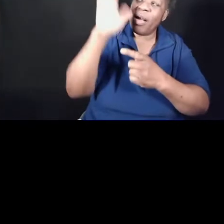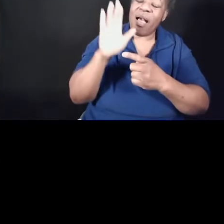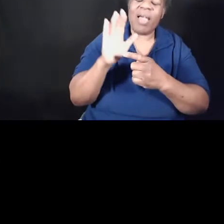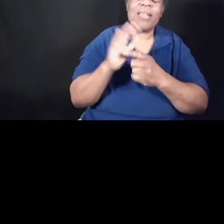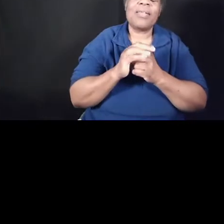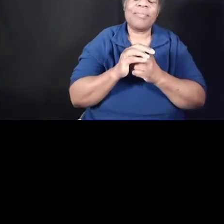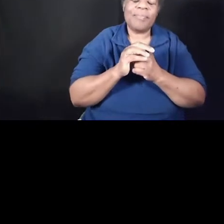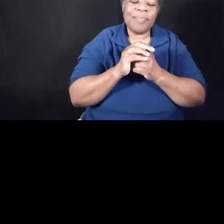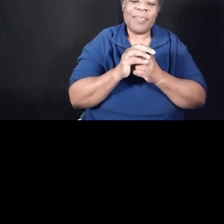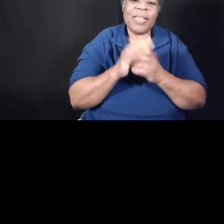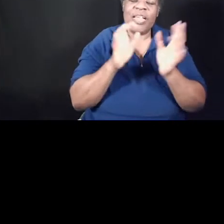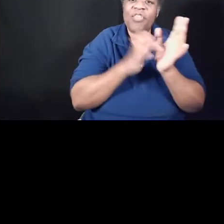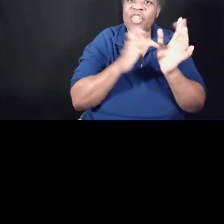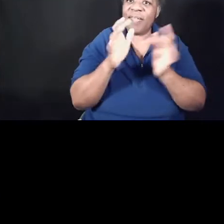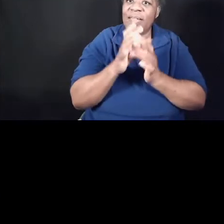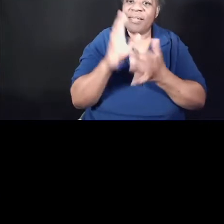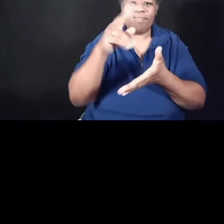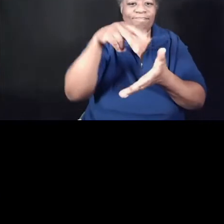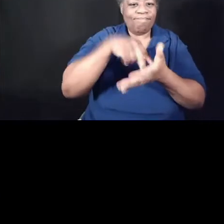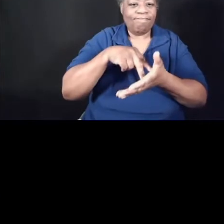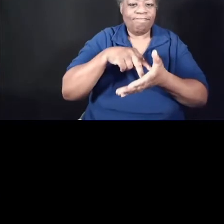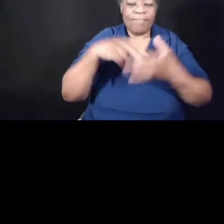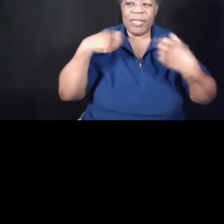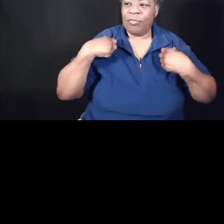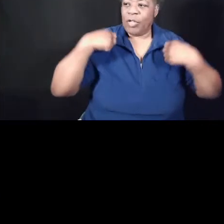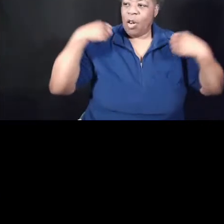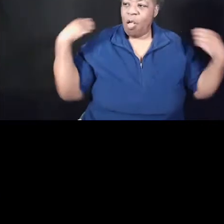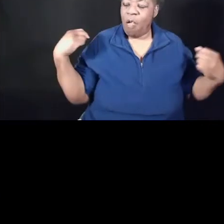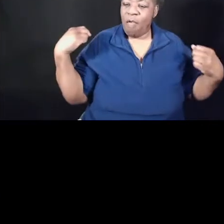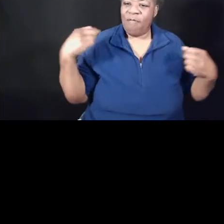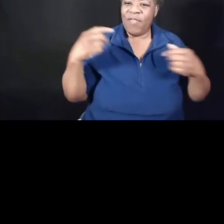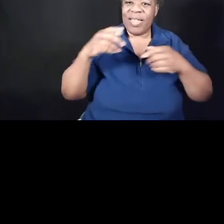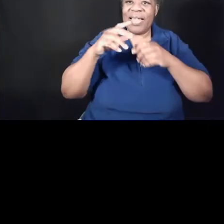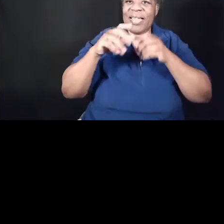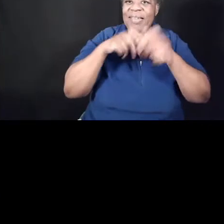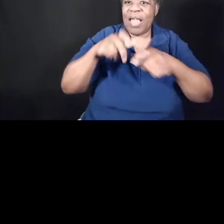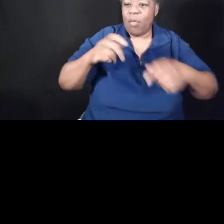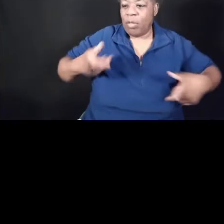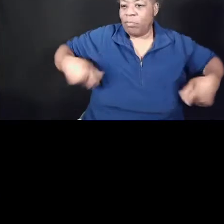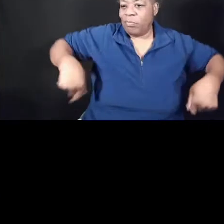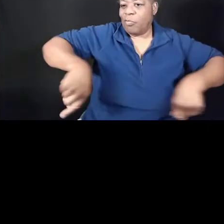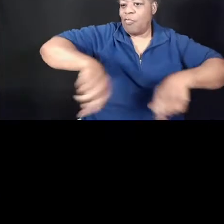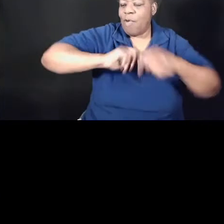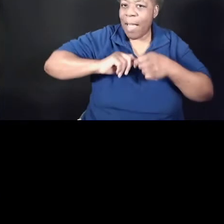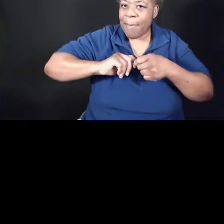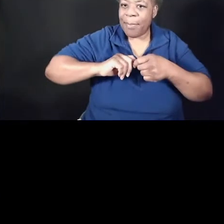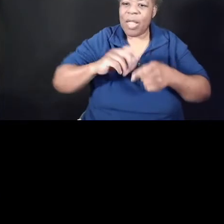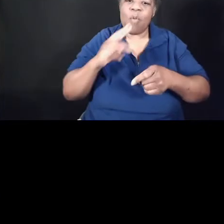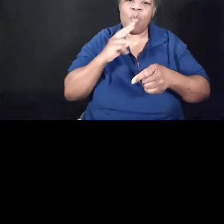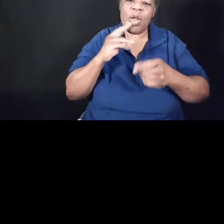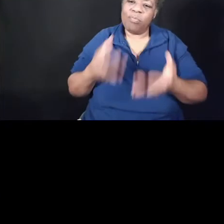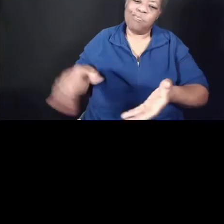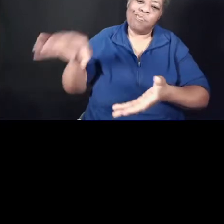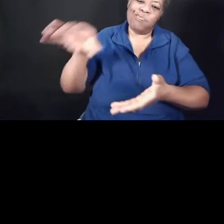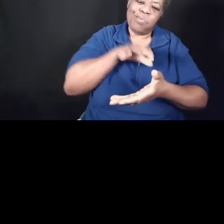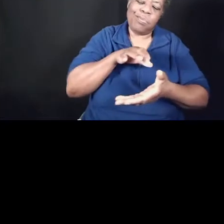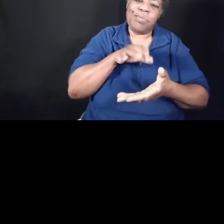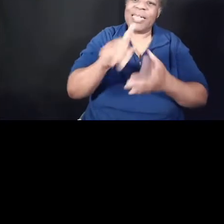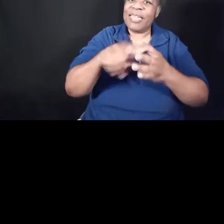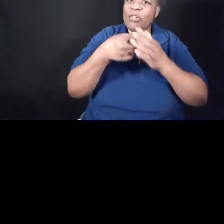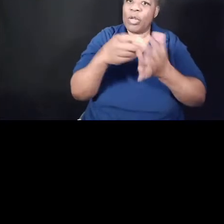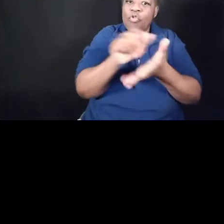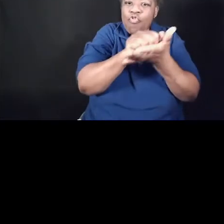off his outer clothing, and wrapped a towel around his waist. After that, he poured water into a basin and began to wash his disciples' feet,